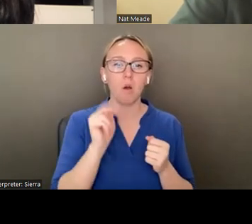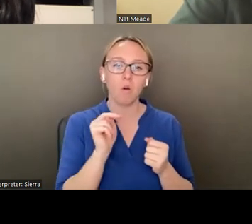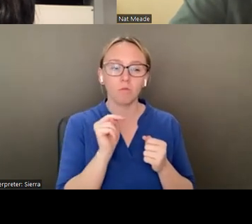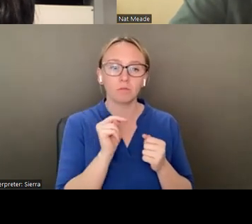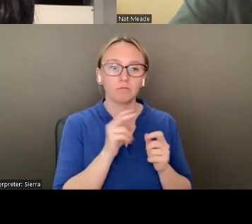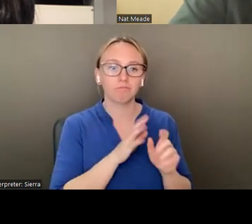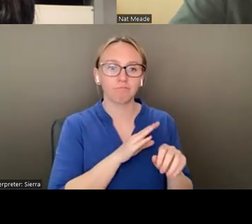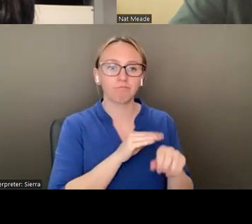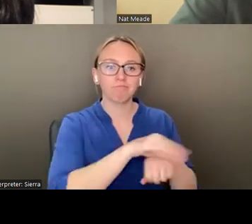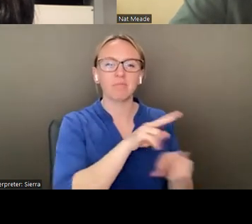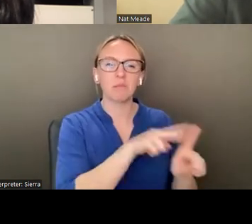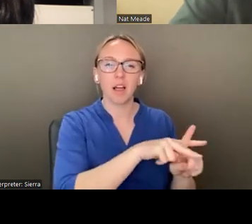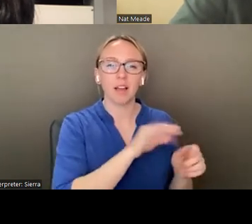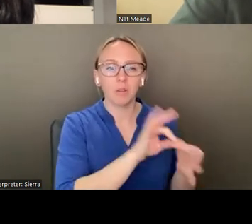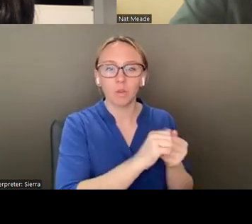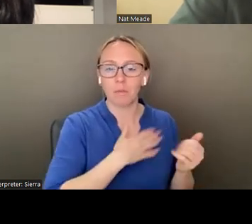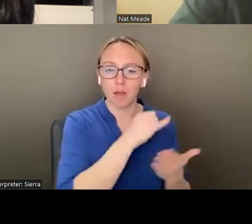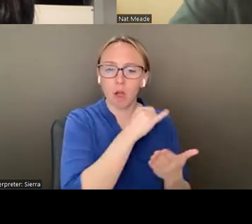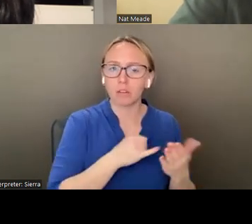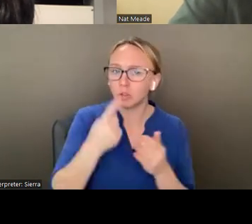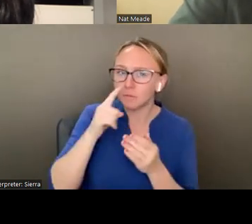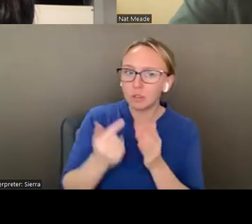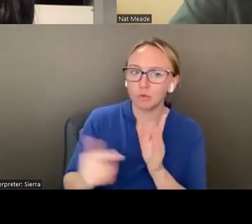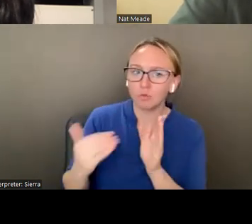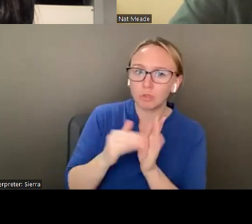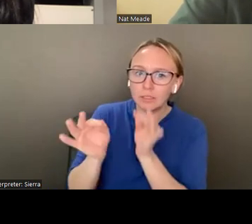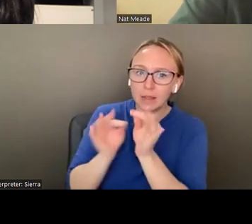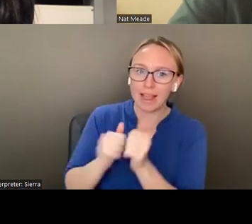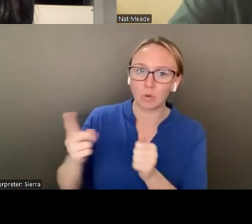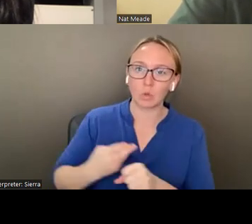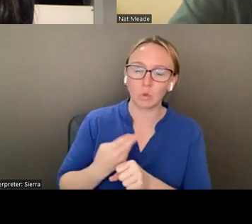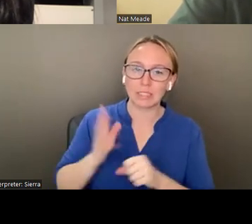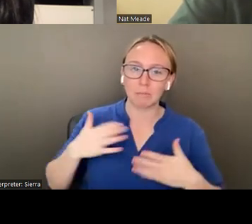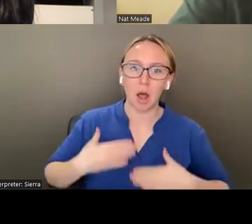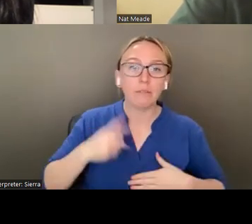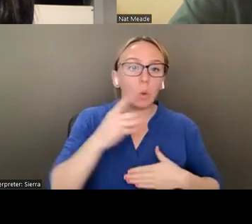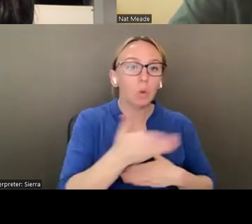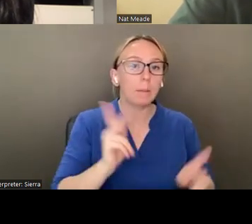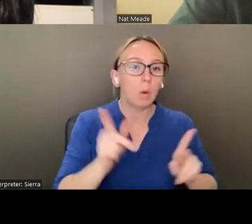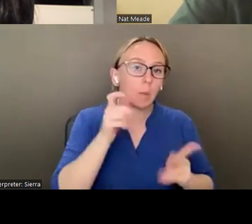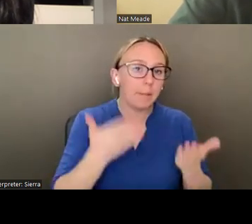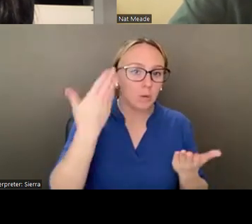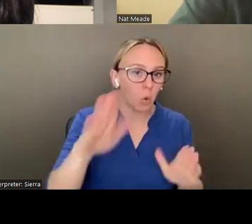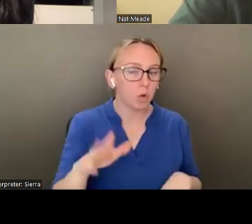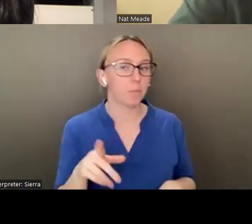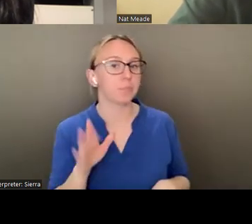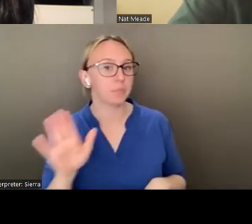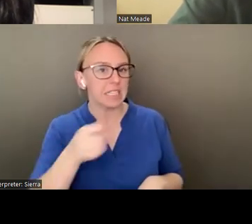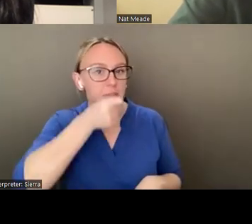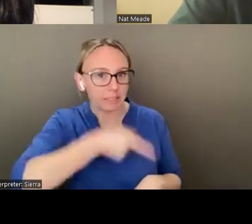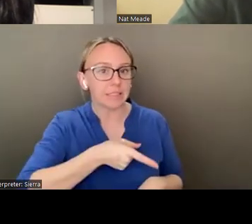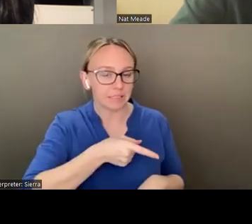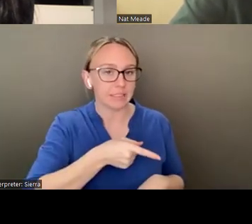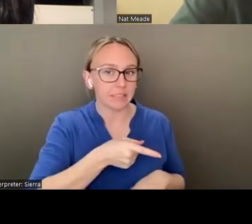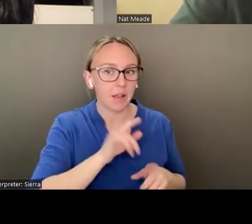Could you restate how he used his body just for anyone who may have. Oh, so mixing the, his spit, the